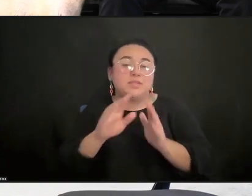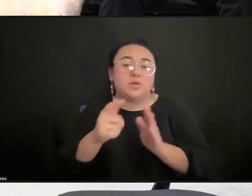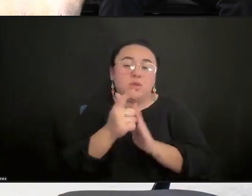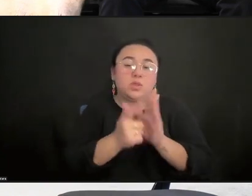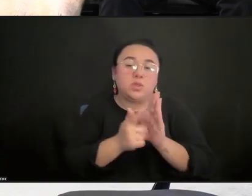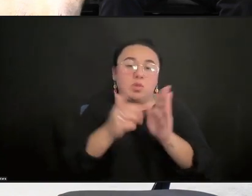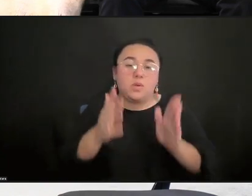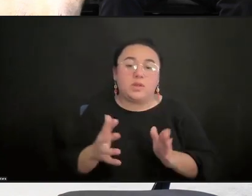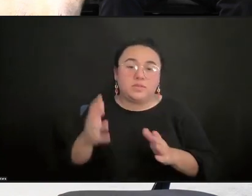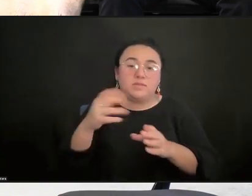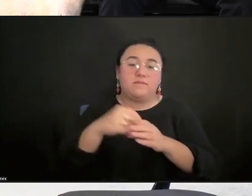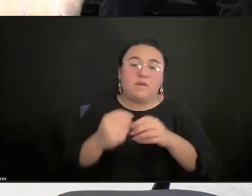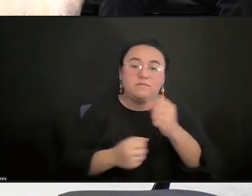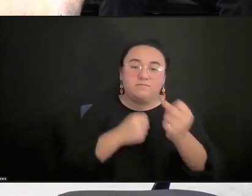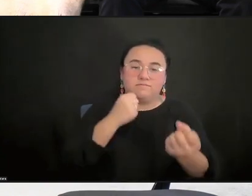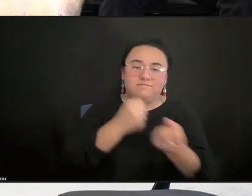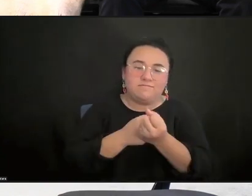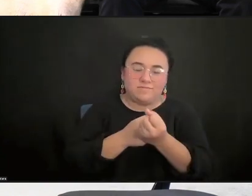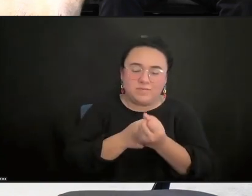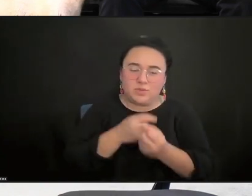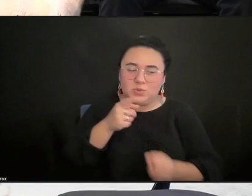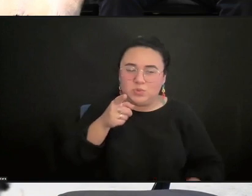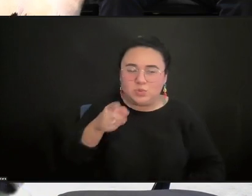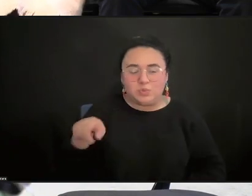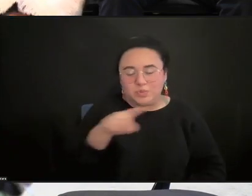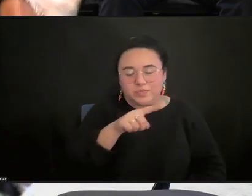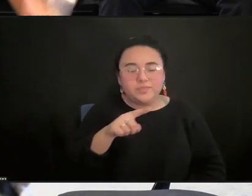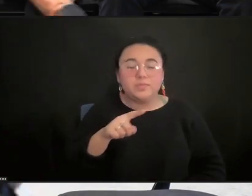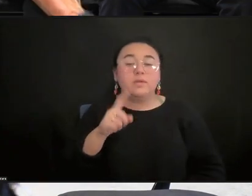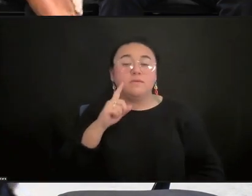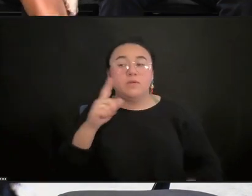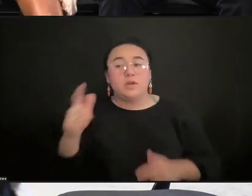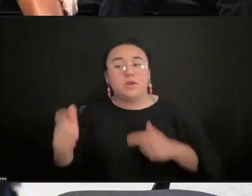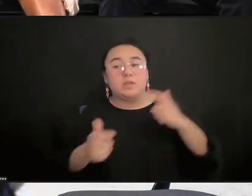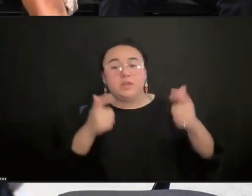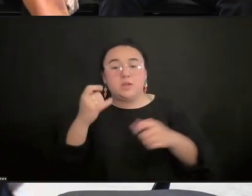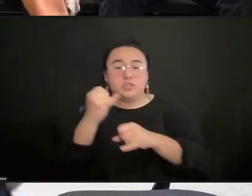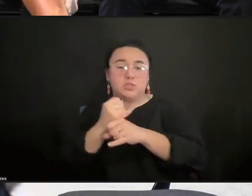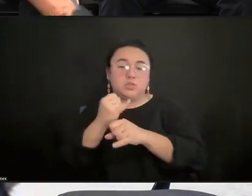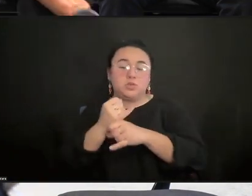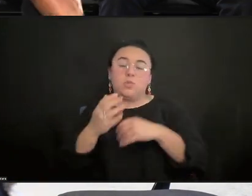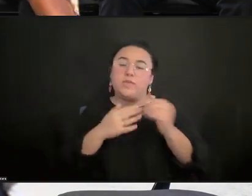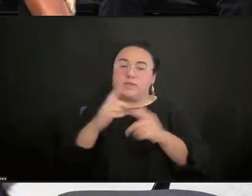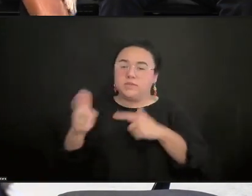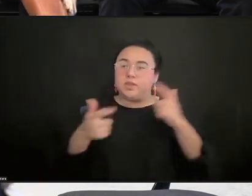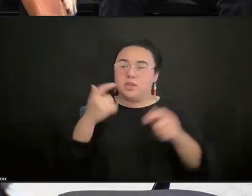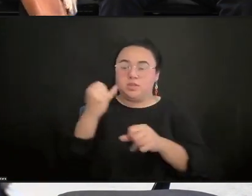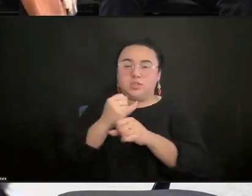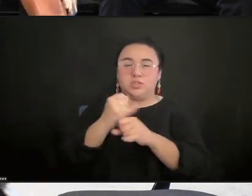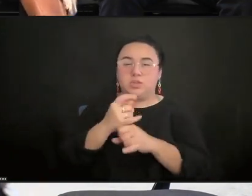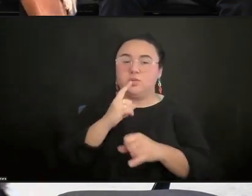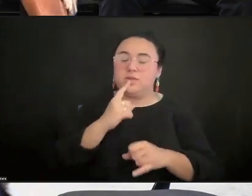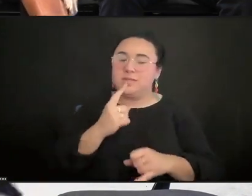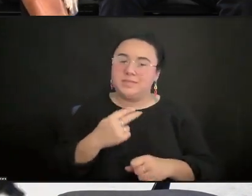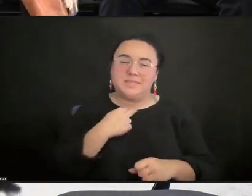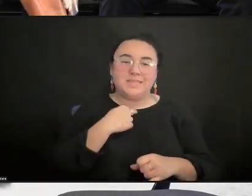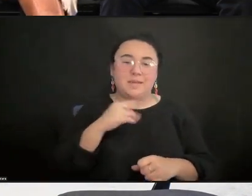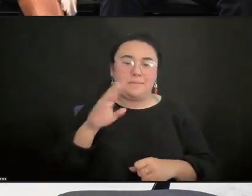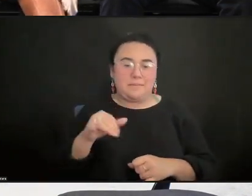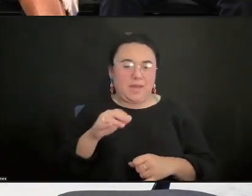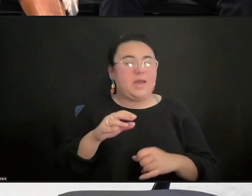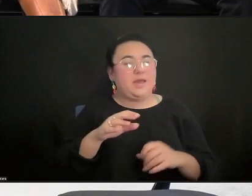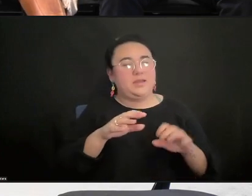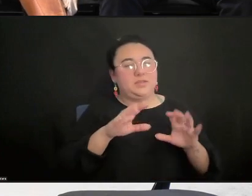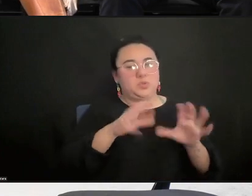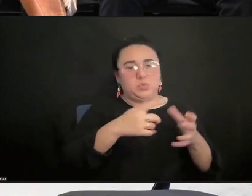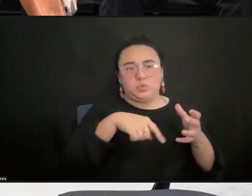the larger institutions, whether it's a large institution that is really high bound by its bureaucracy, or if you're a large institution where you're